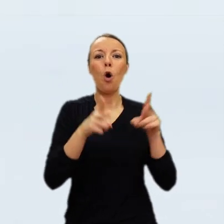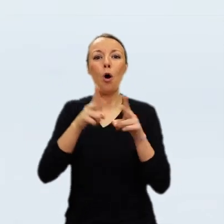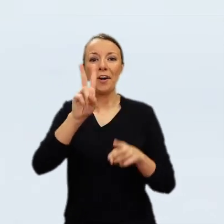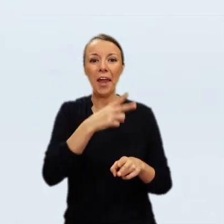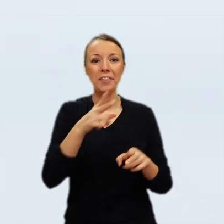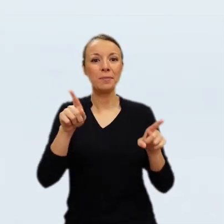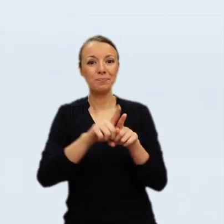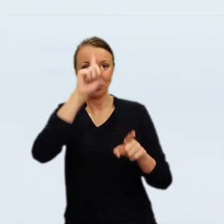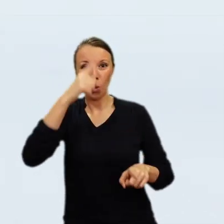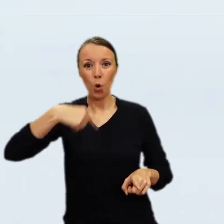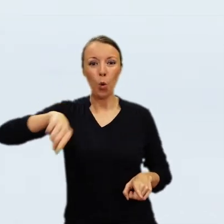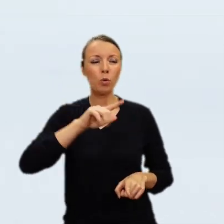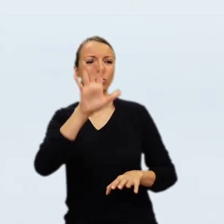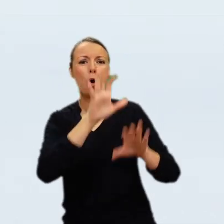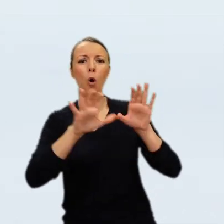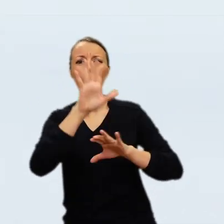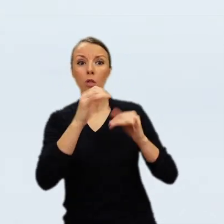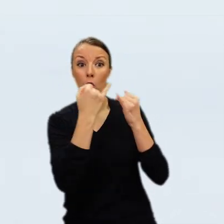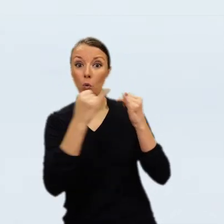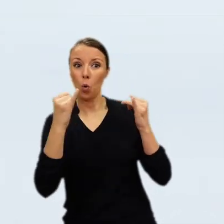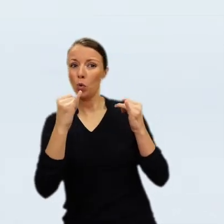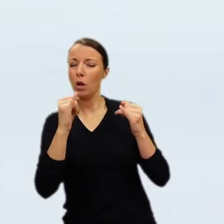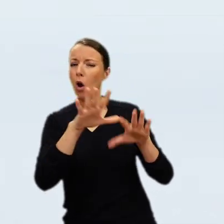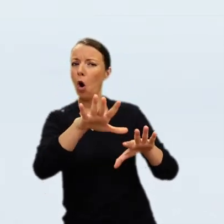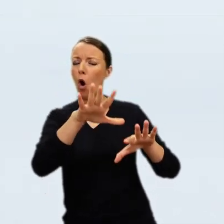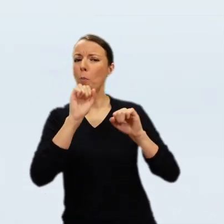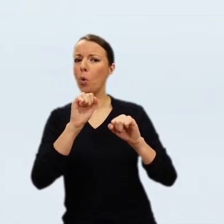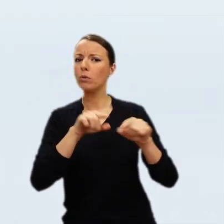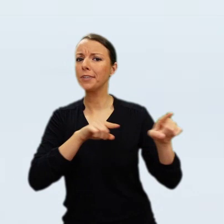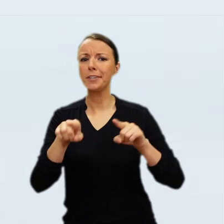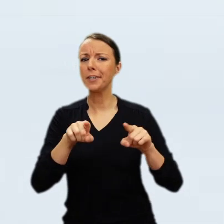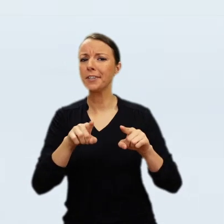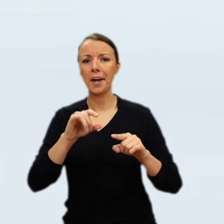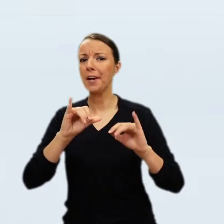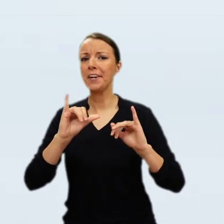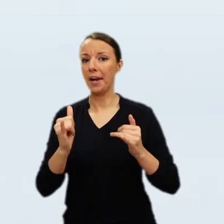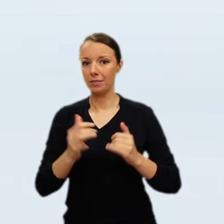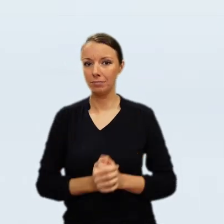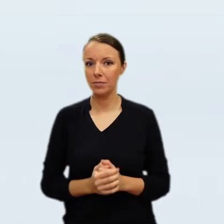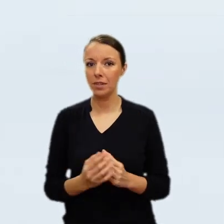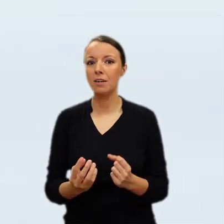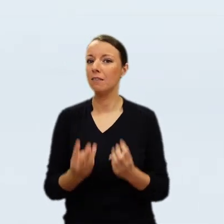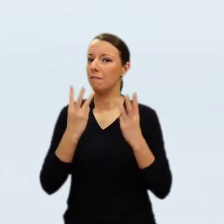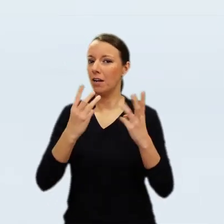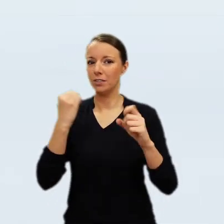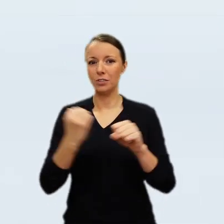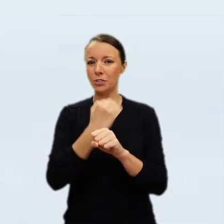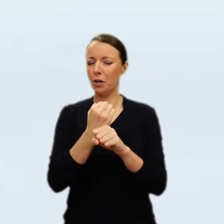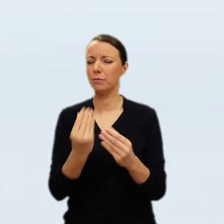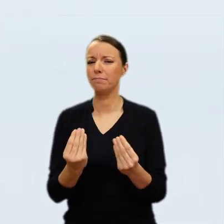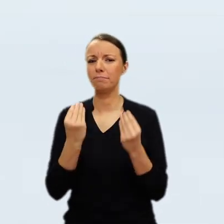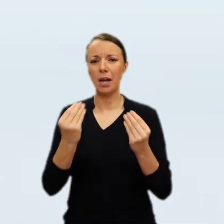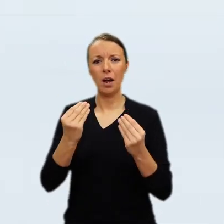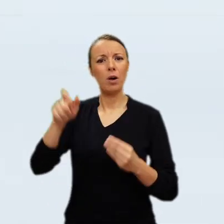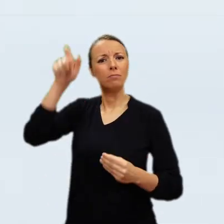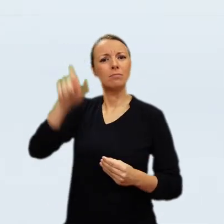meant to different audiences along its travels. A great masterpiece by a significant artist like Rembrandt is a work of